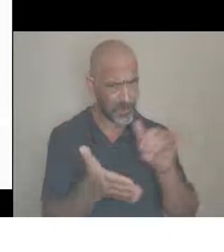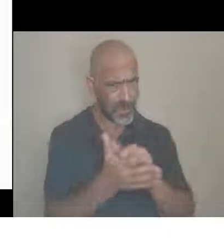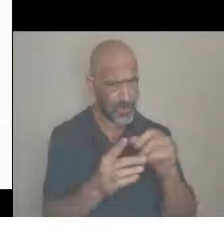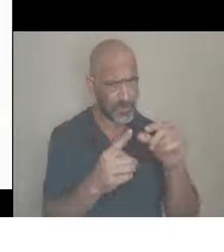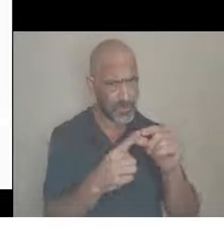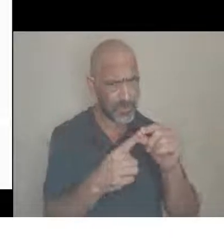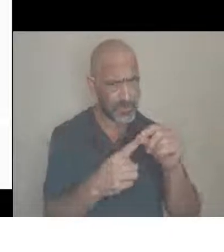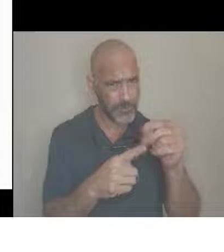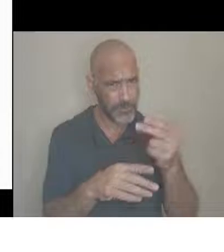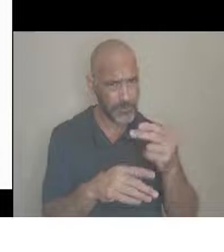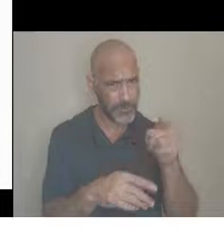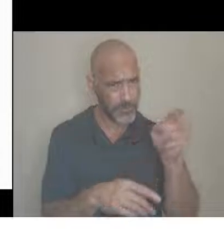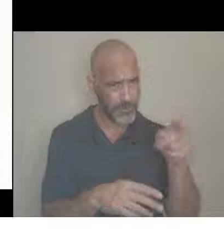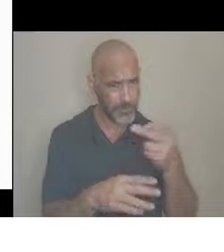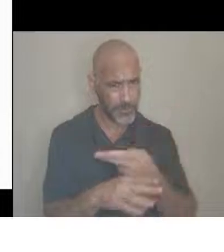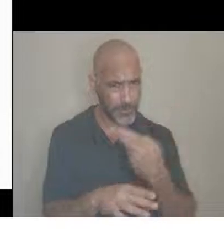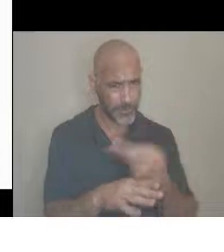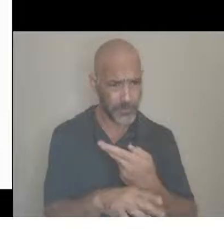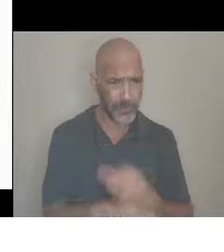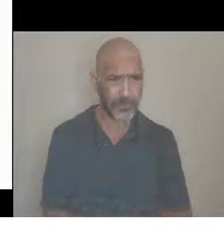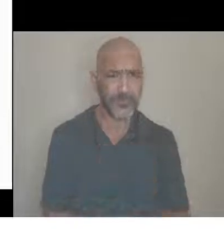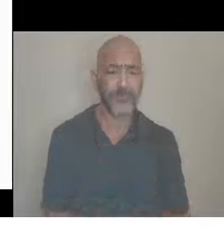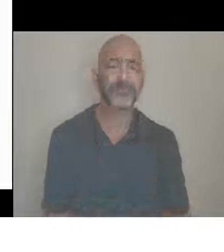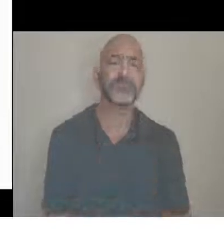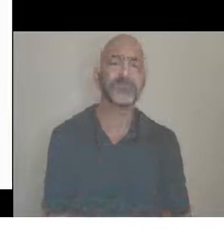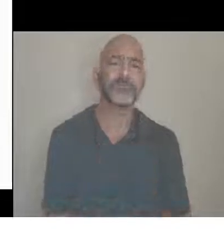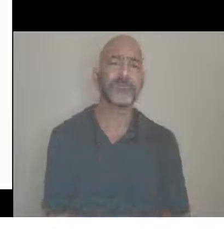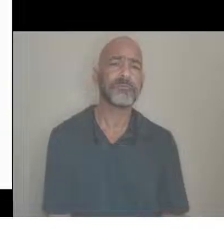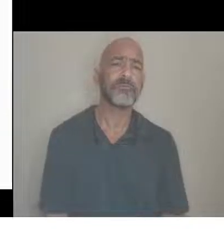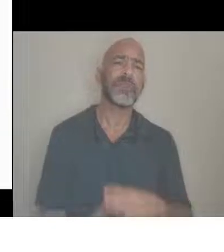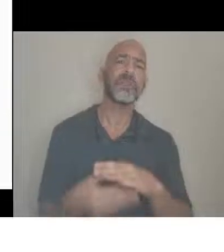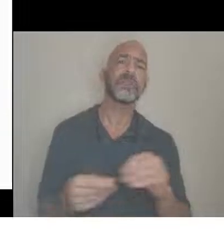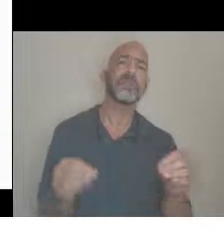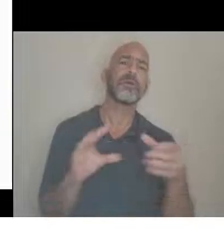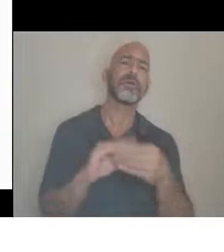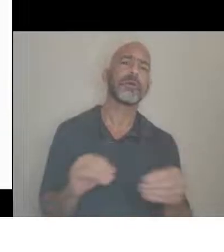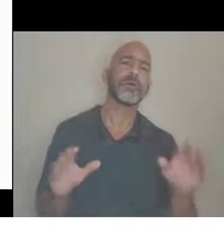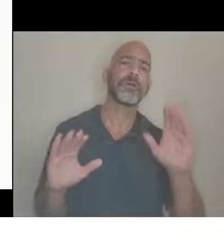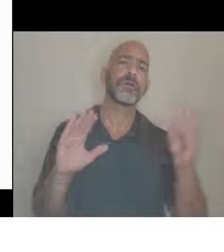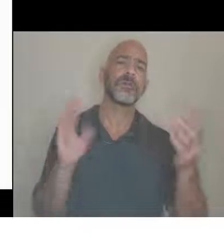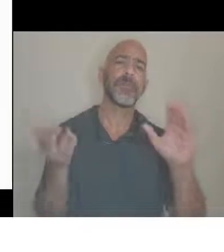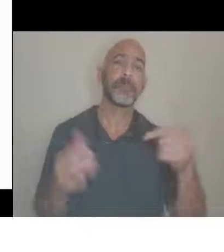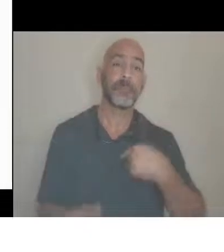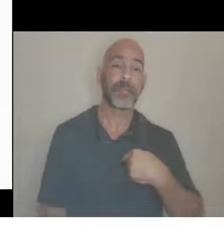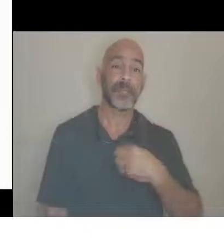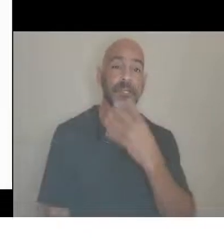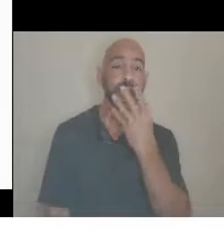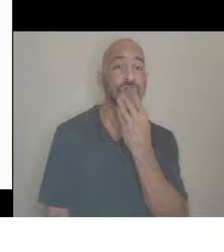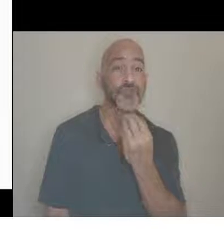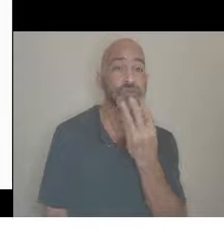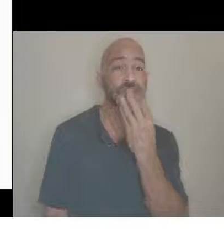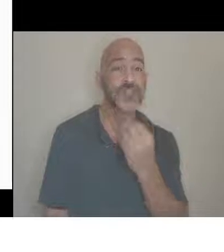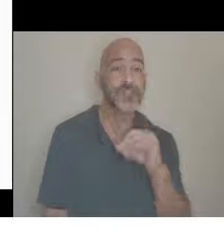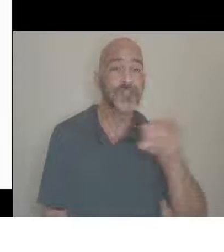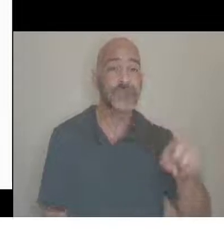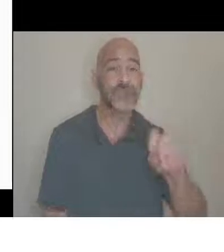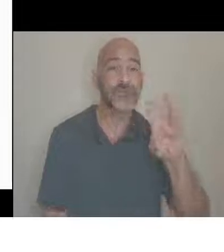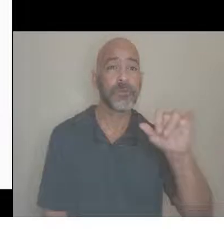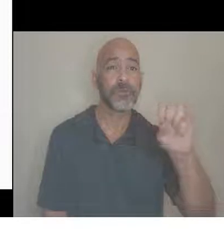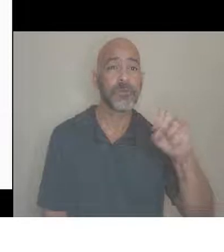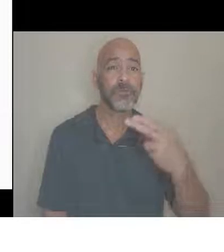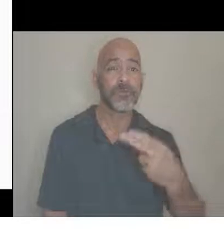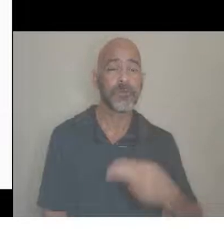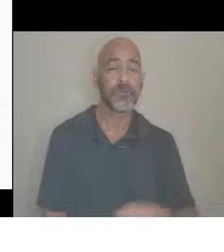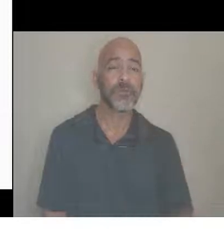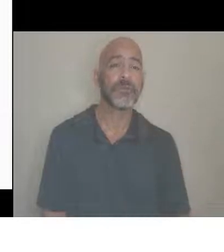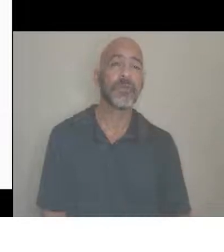um, I use the analogy, you know, I'm Jewish and, you know, I remember having a